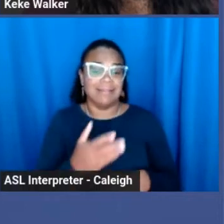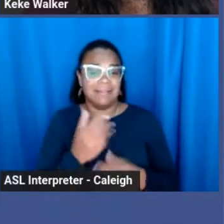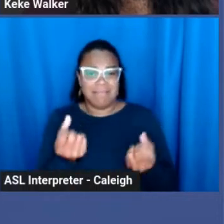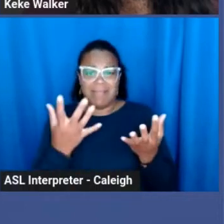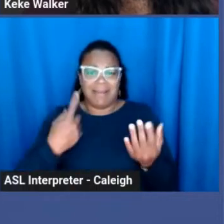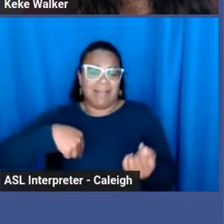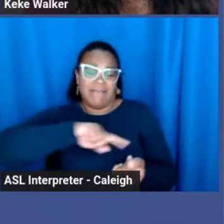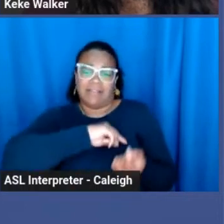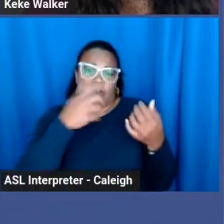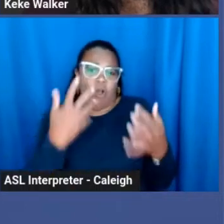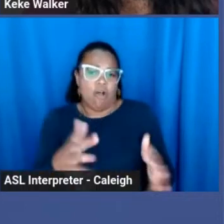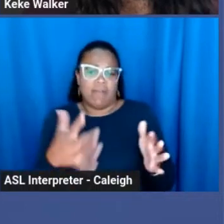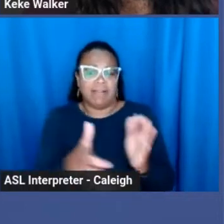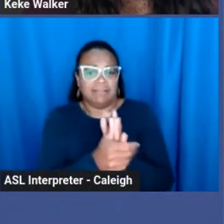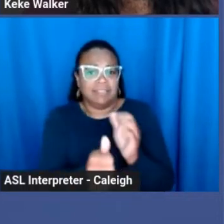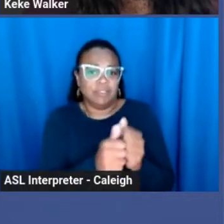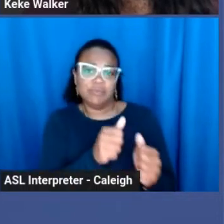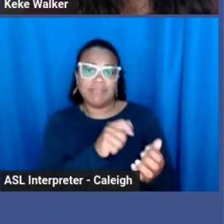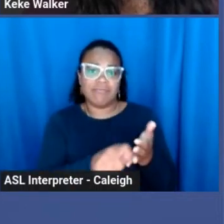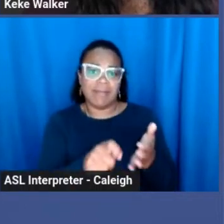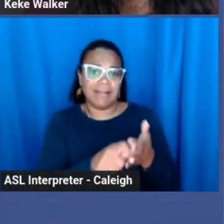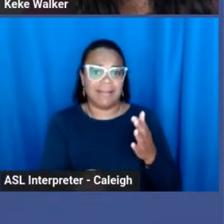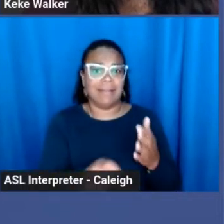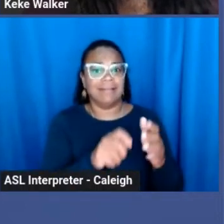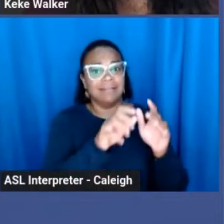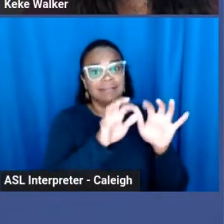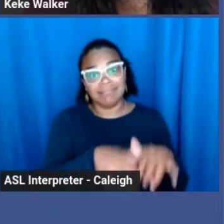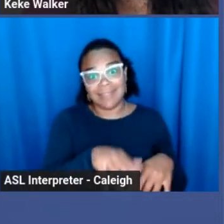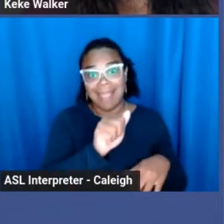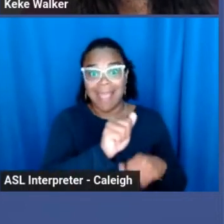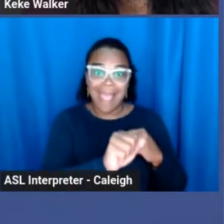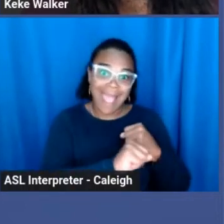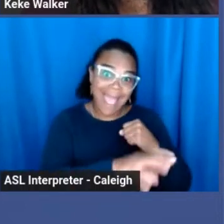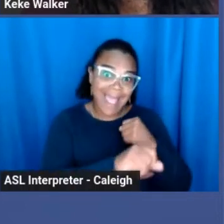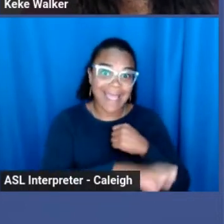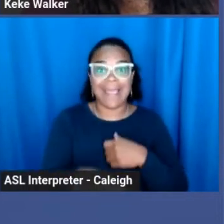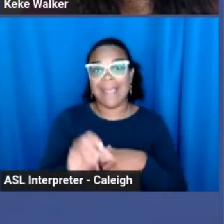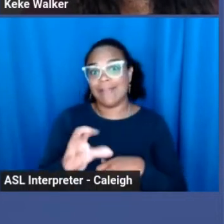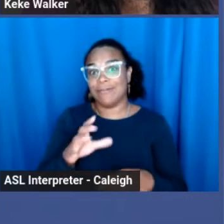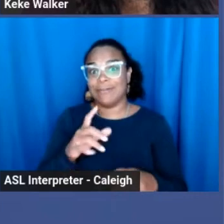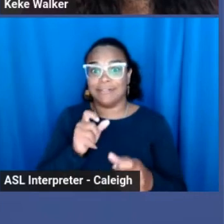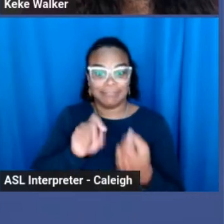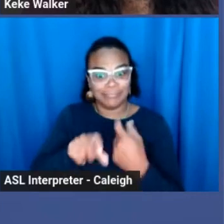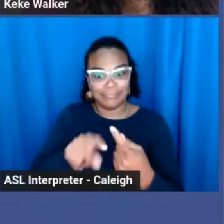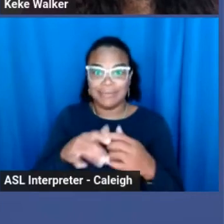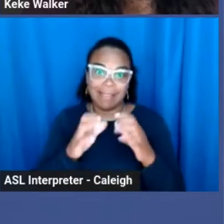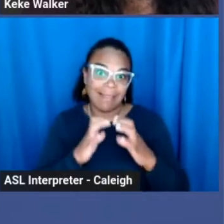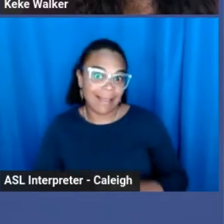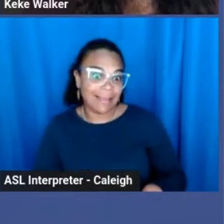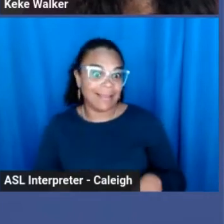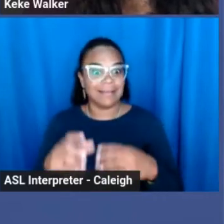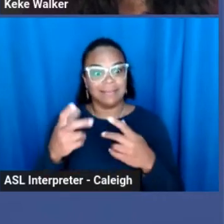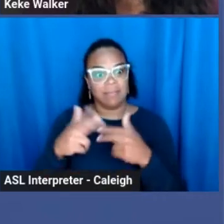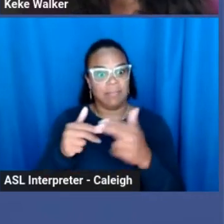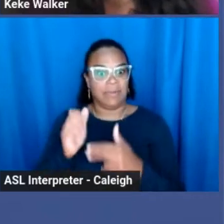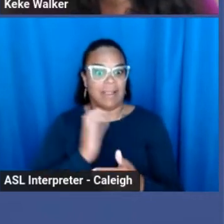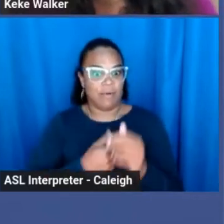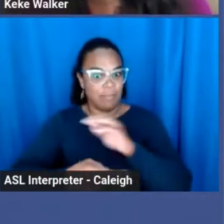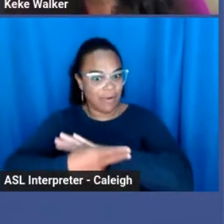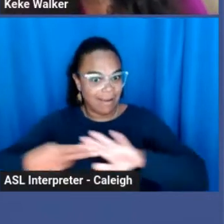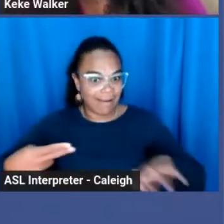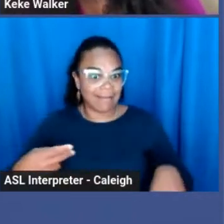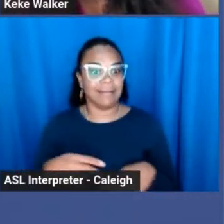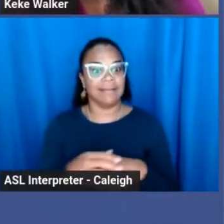conversations with clients, building brands around different experiences, and